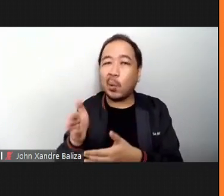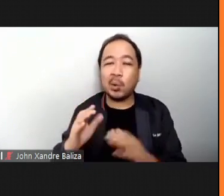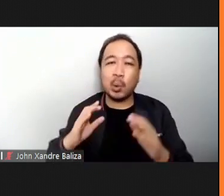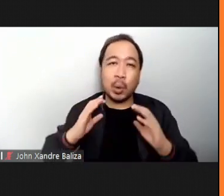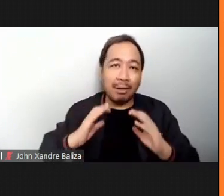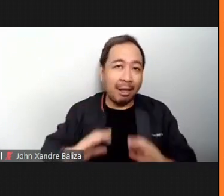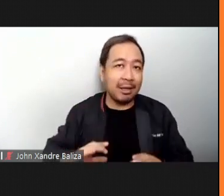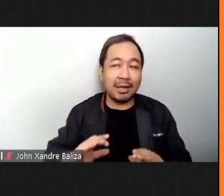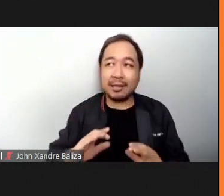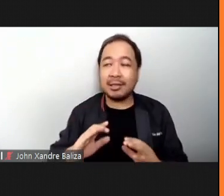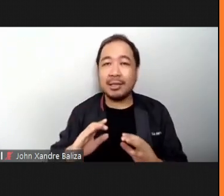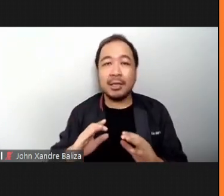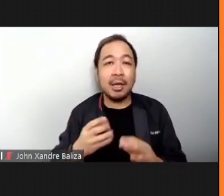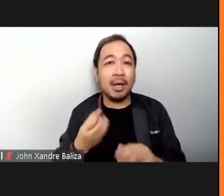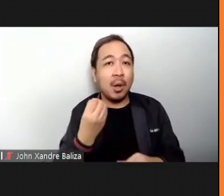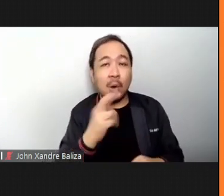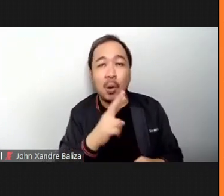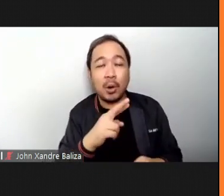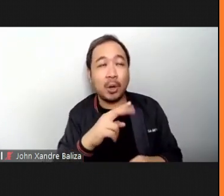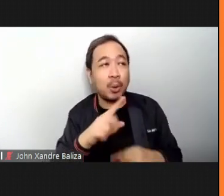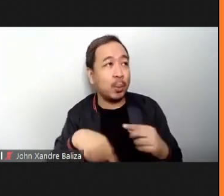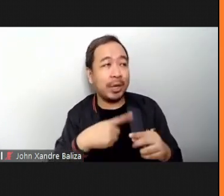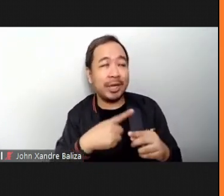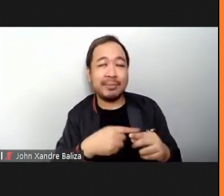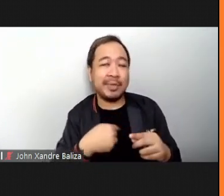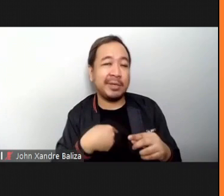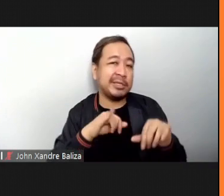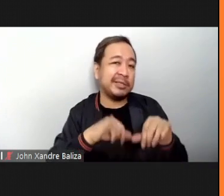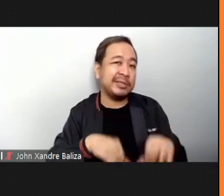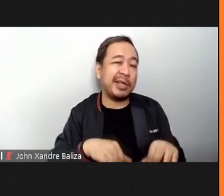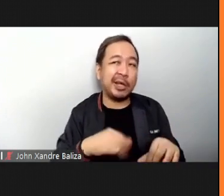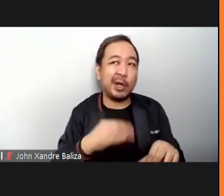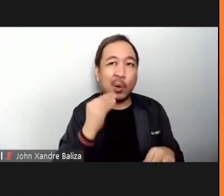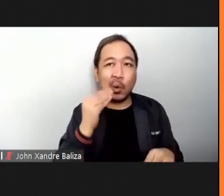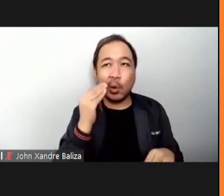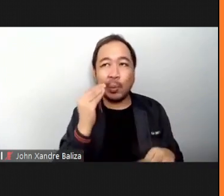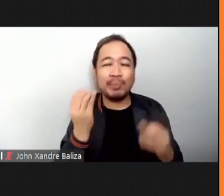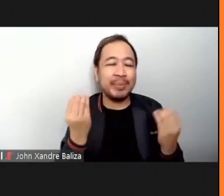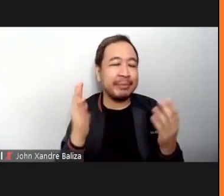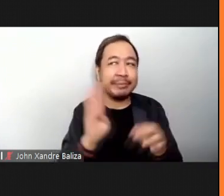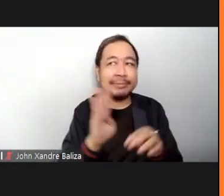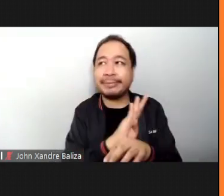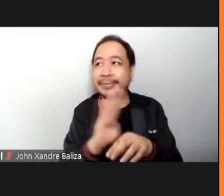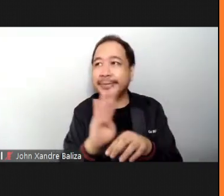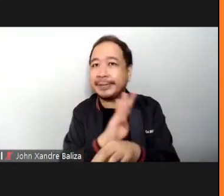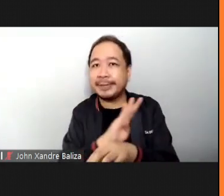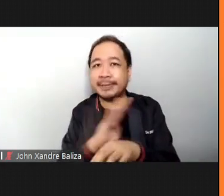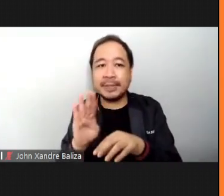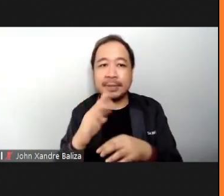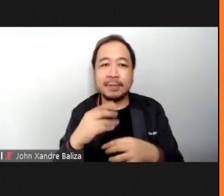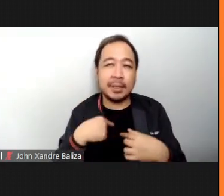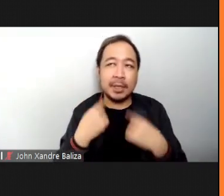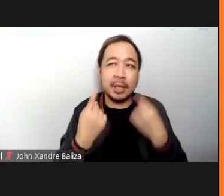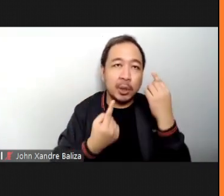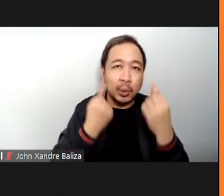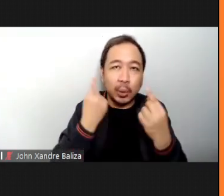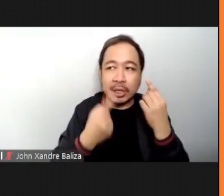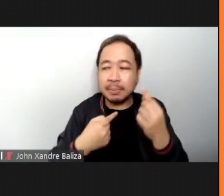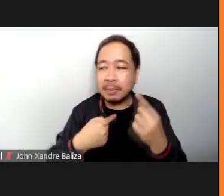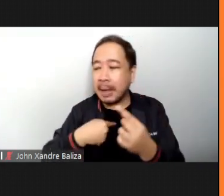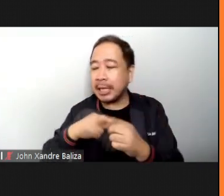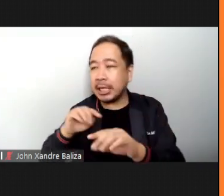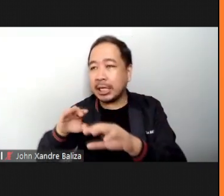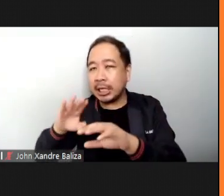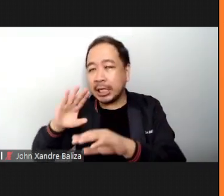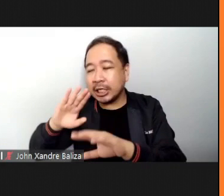or even just when I'm at home and there's just too many things going on and I'm worried about my kids or I'm worried